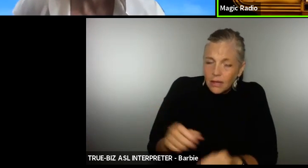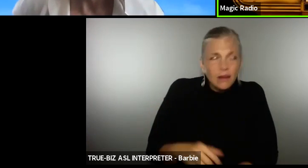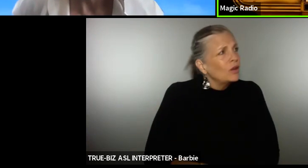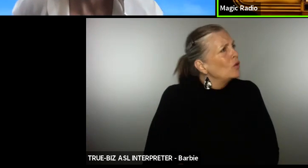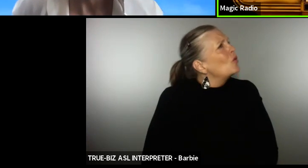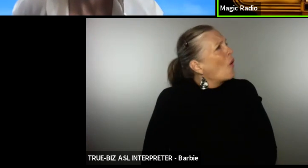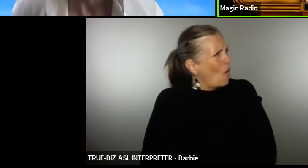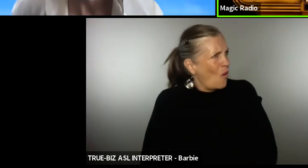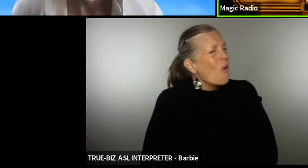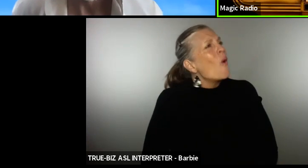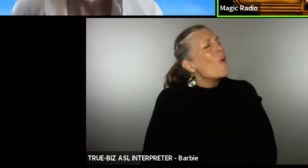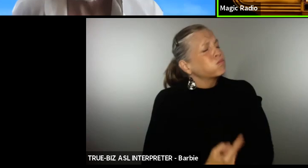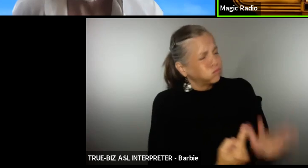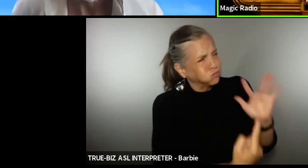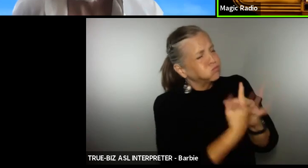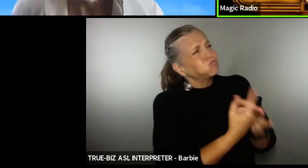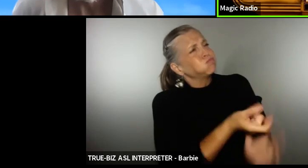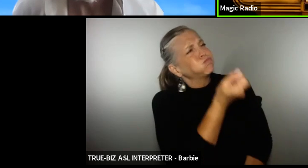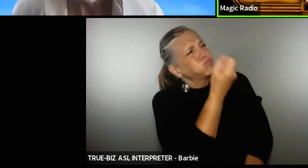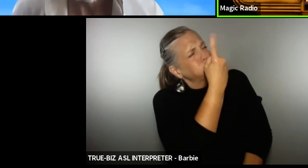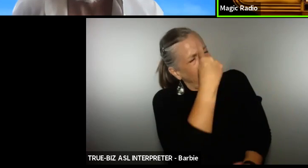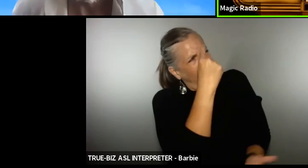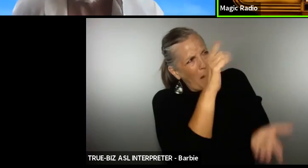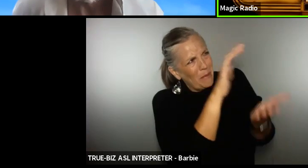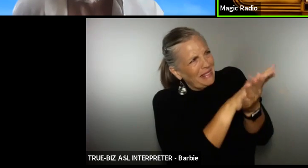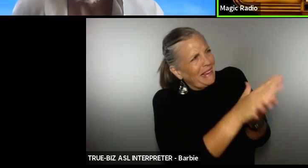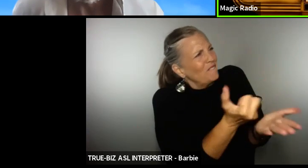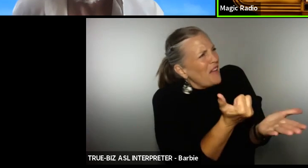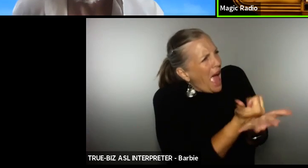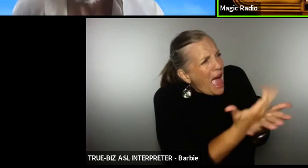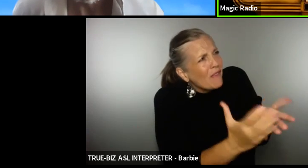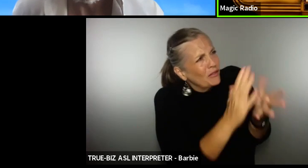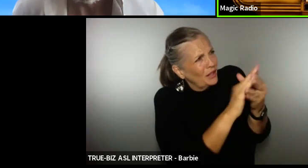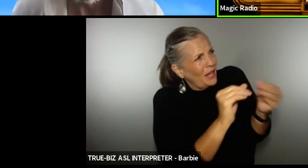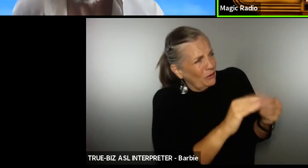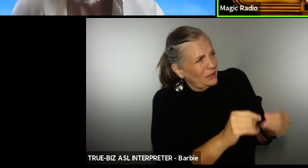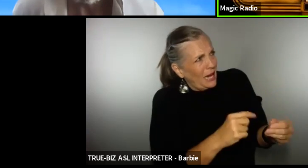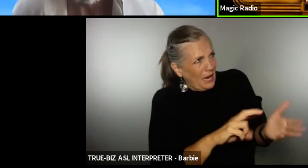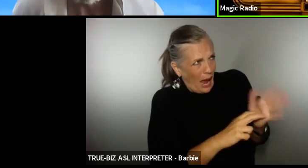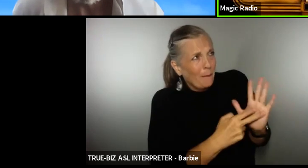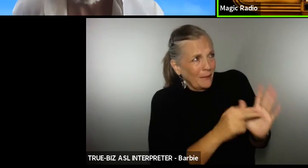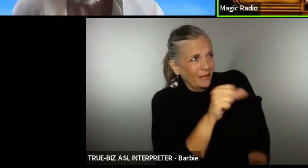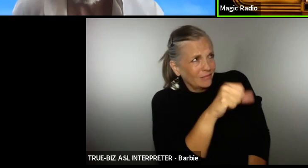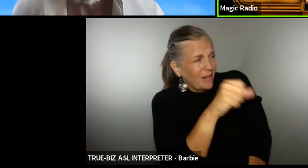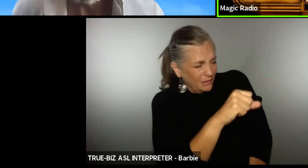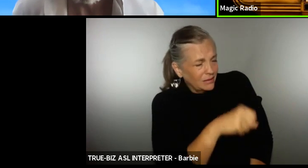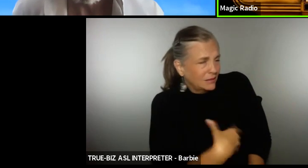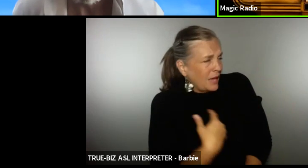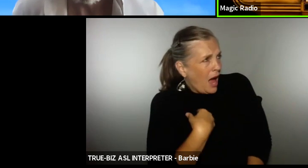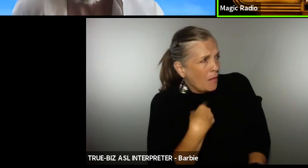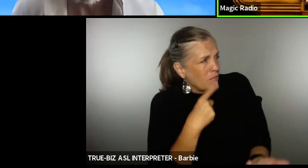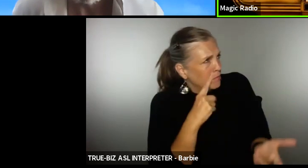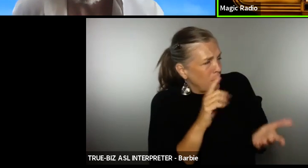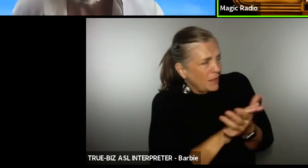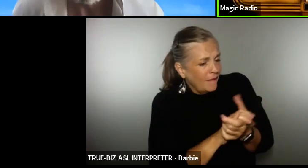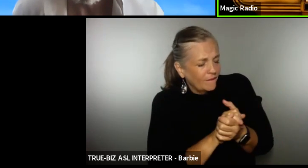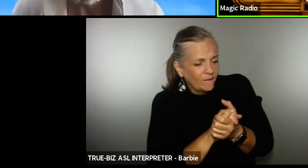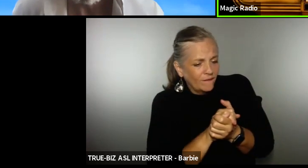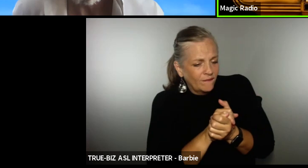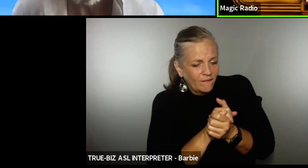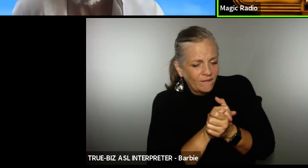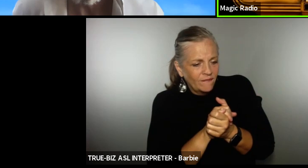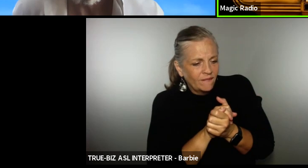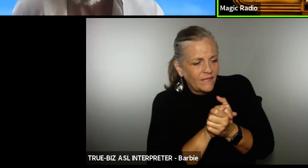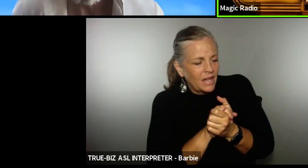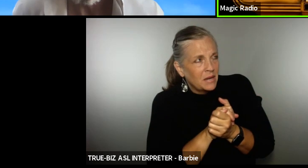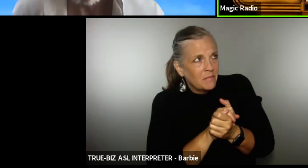believe everything you're saying and I mean that but I don't know you at